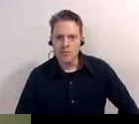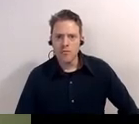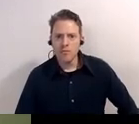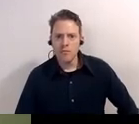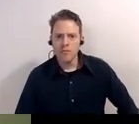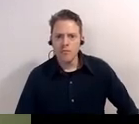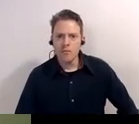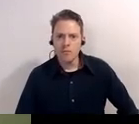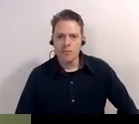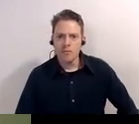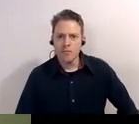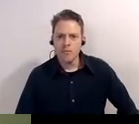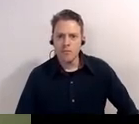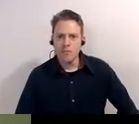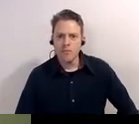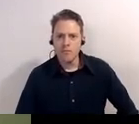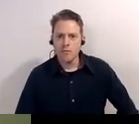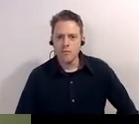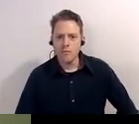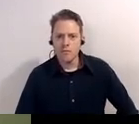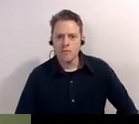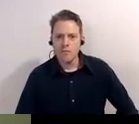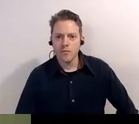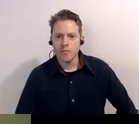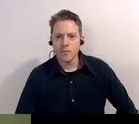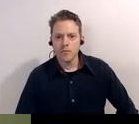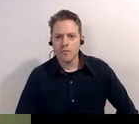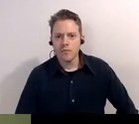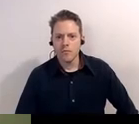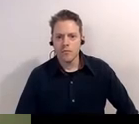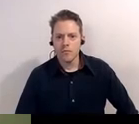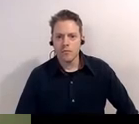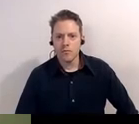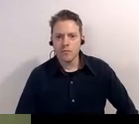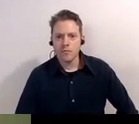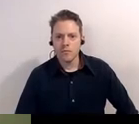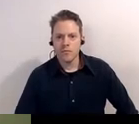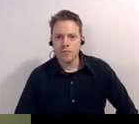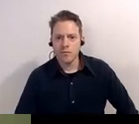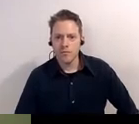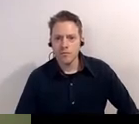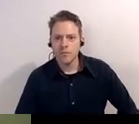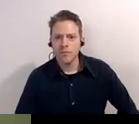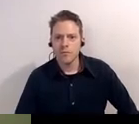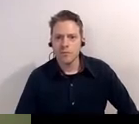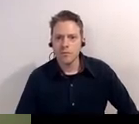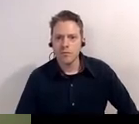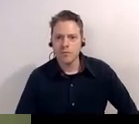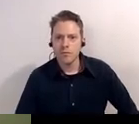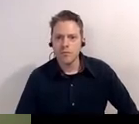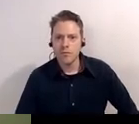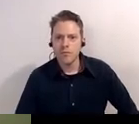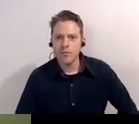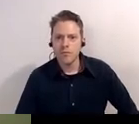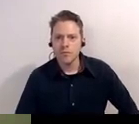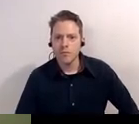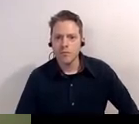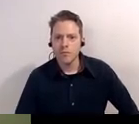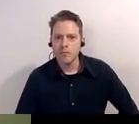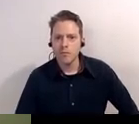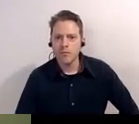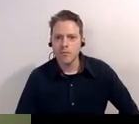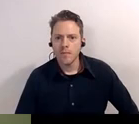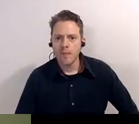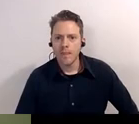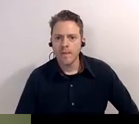debbie paladino says she loved this carolyn said thanks she enjoyed it so it looks like we don't have any other questions um so